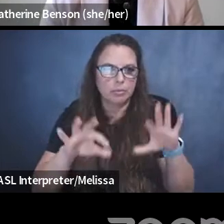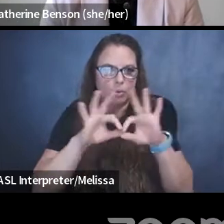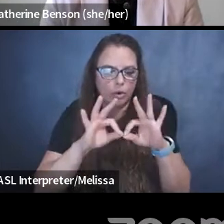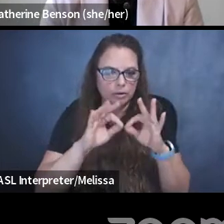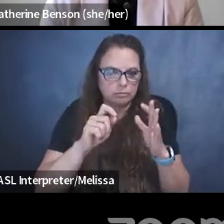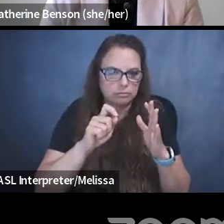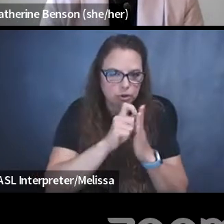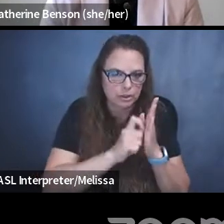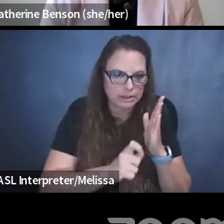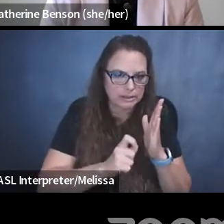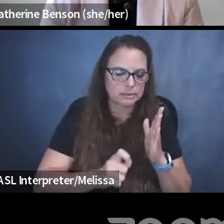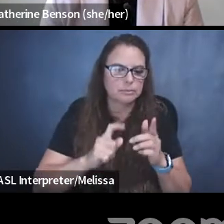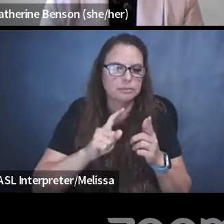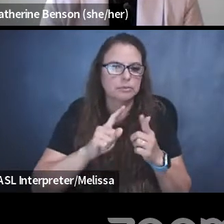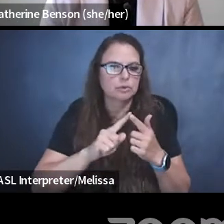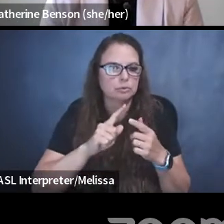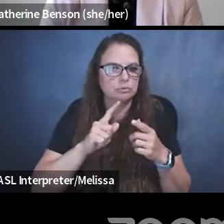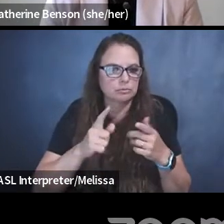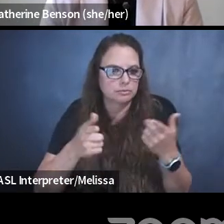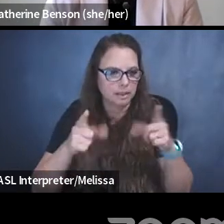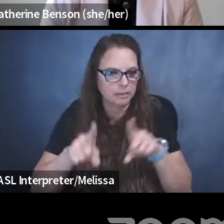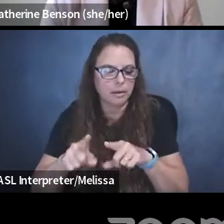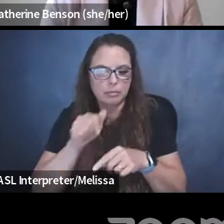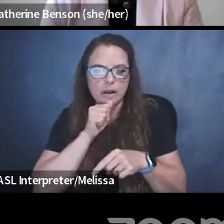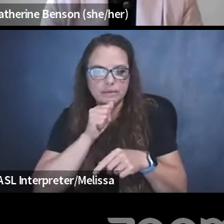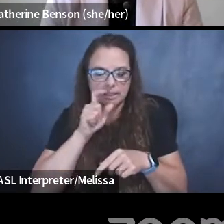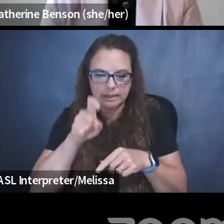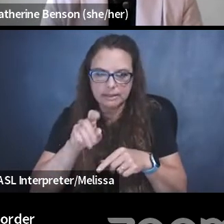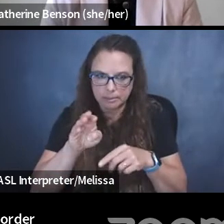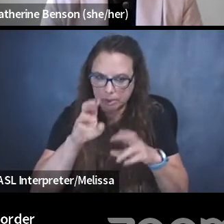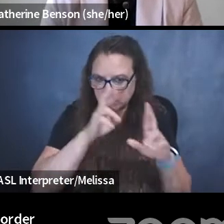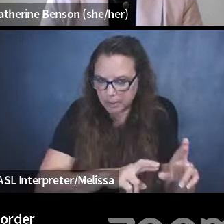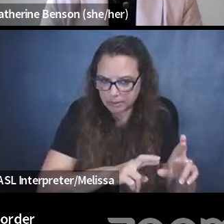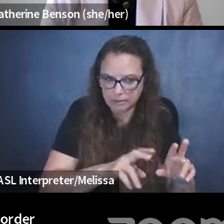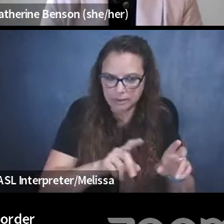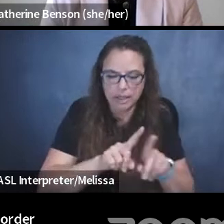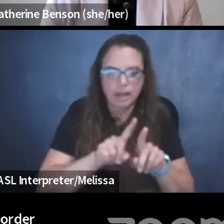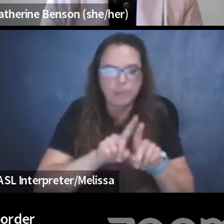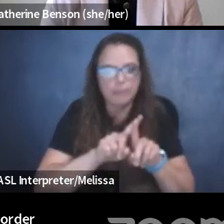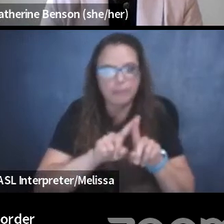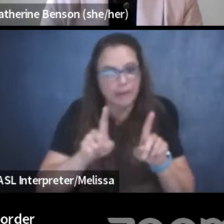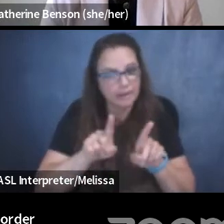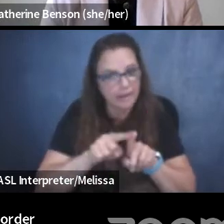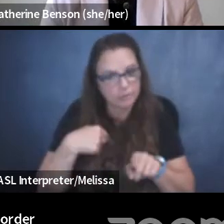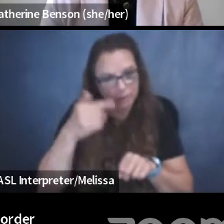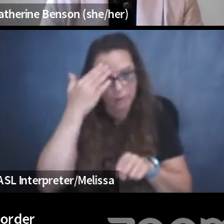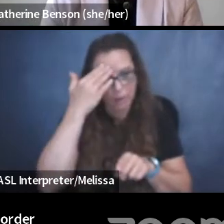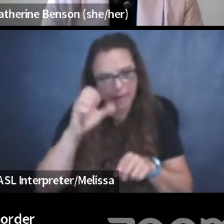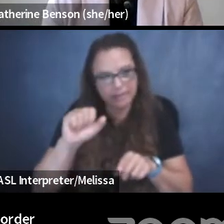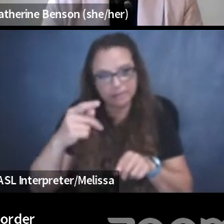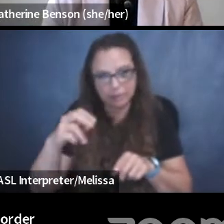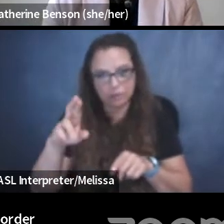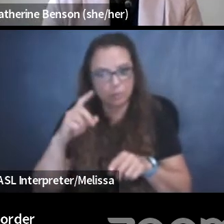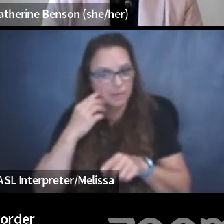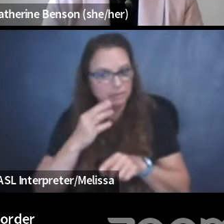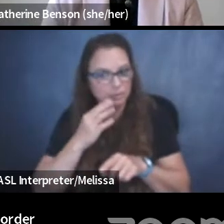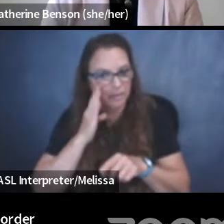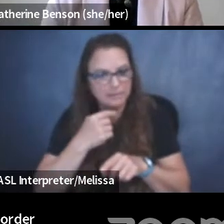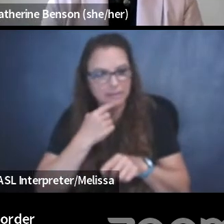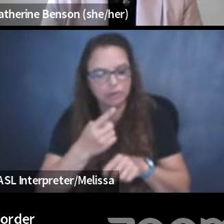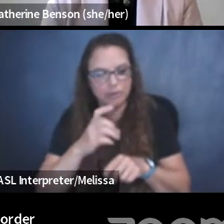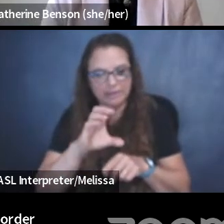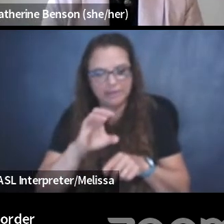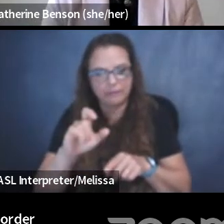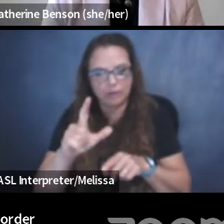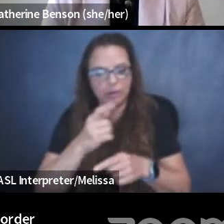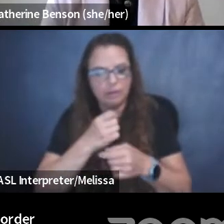privacy does need to be respected. But as we know, and as Spencer will also tell you, um, civil liberties are rarely at